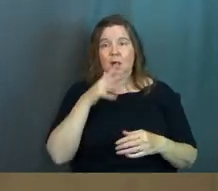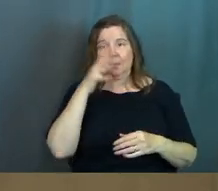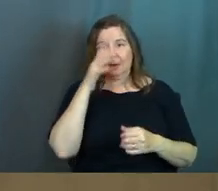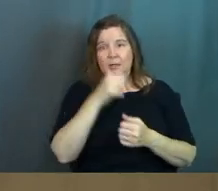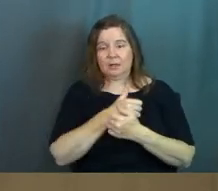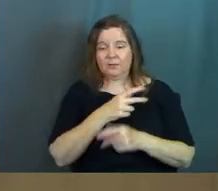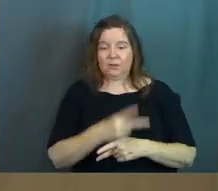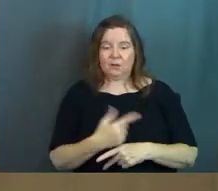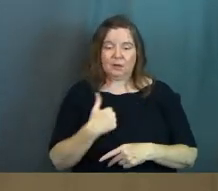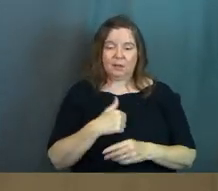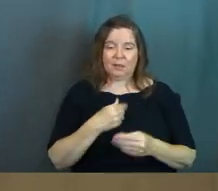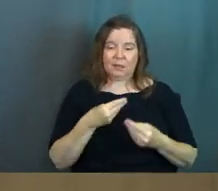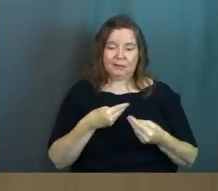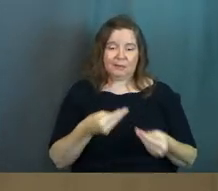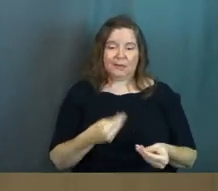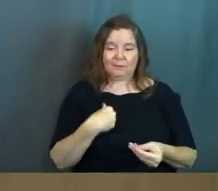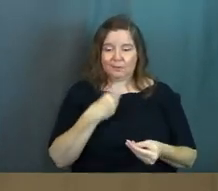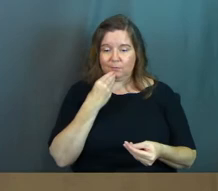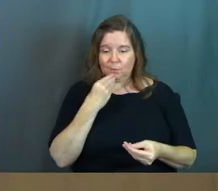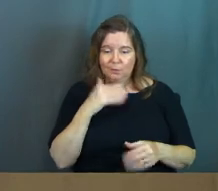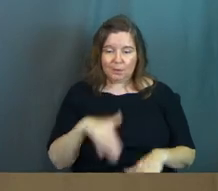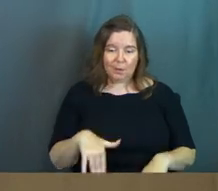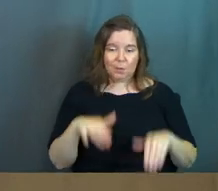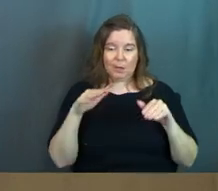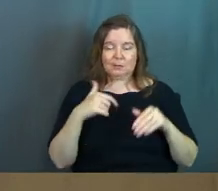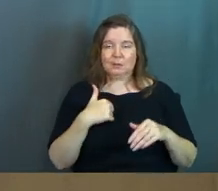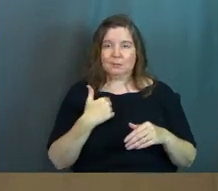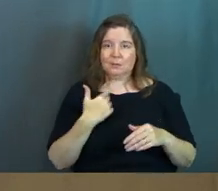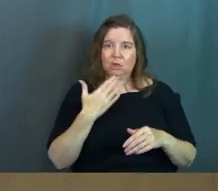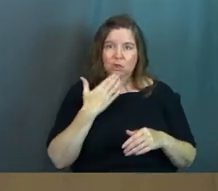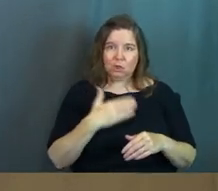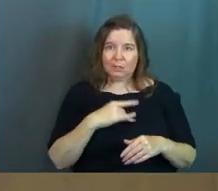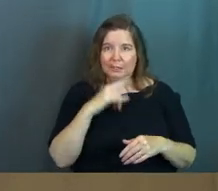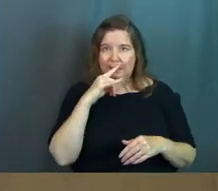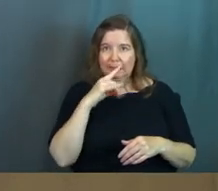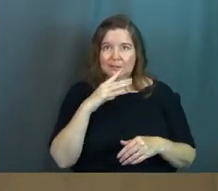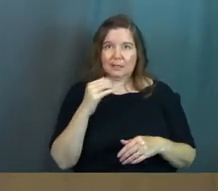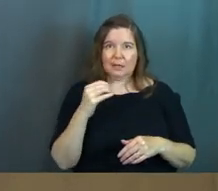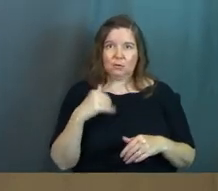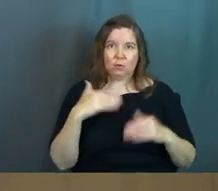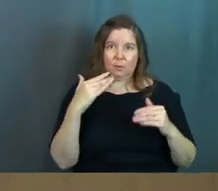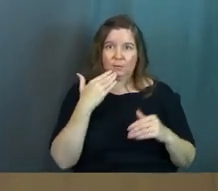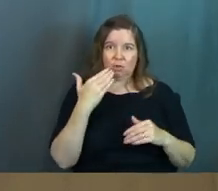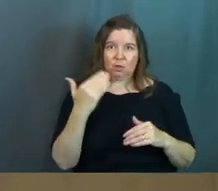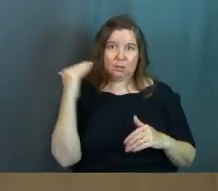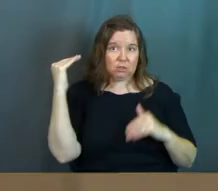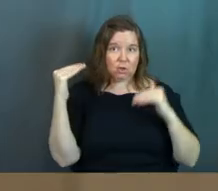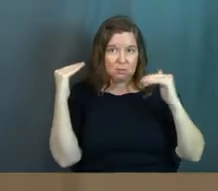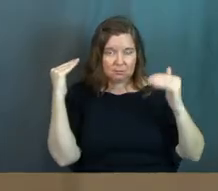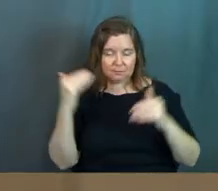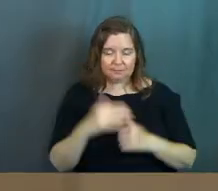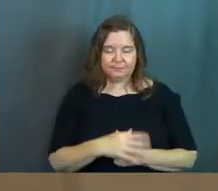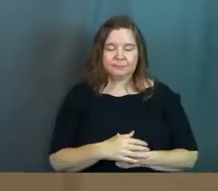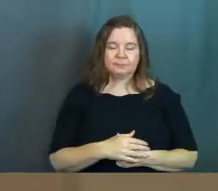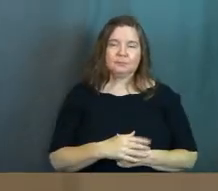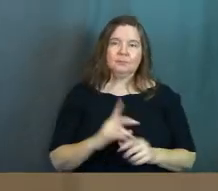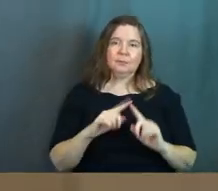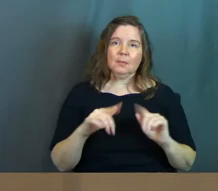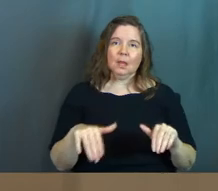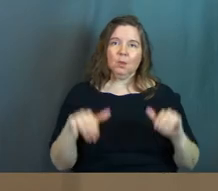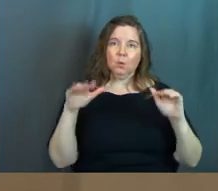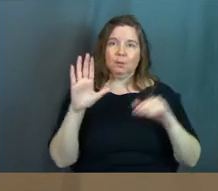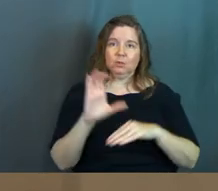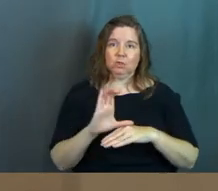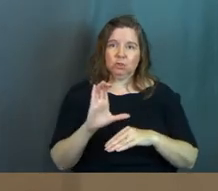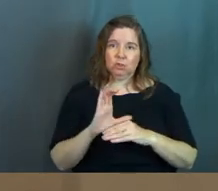loved us. They took care of us. They put food on the table. They raised us to be good kids and grow up to be good adults. But I grew up